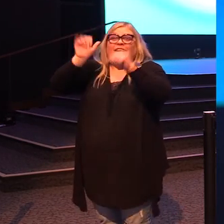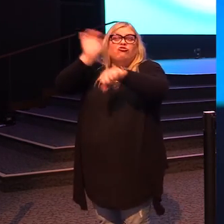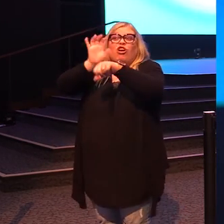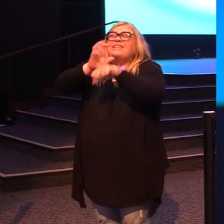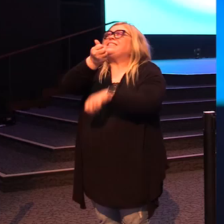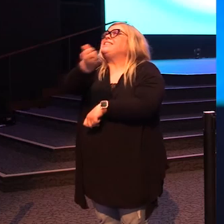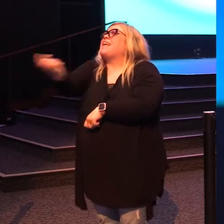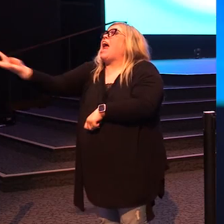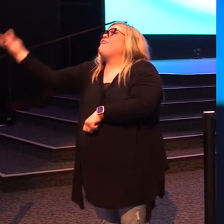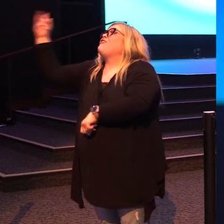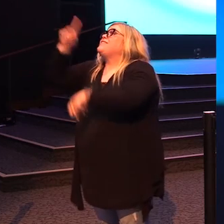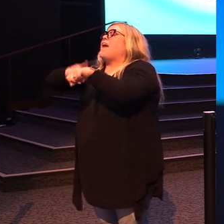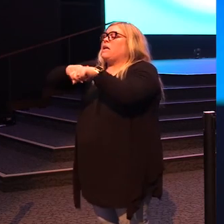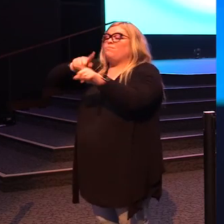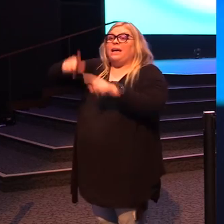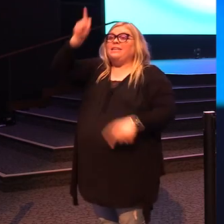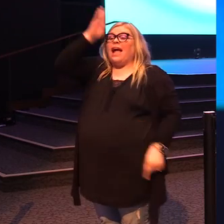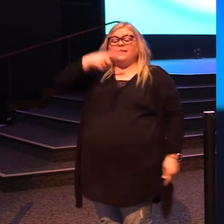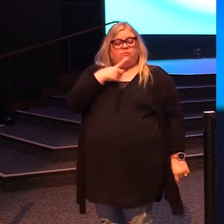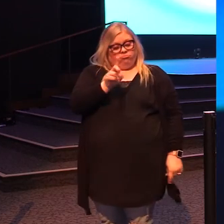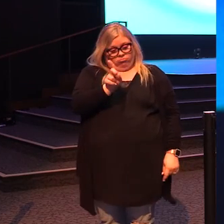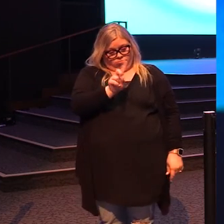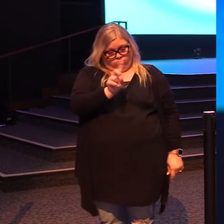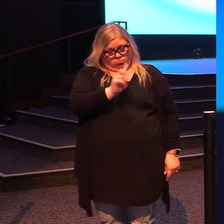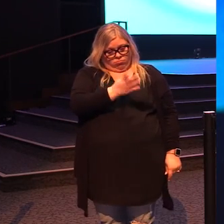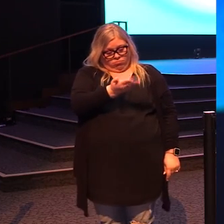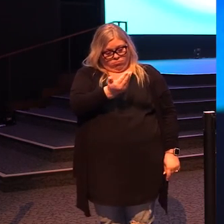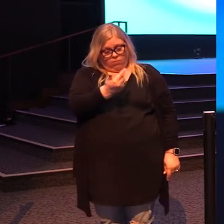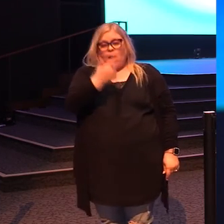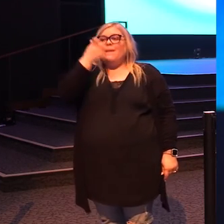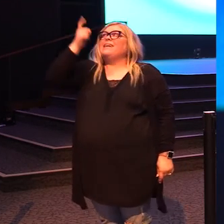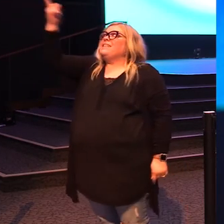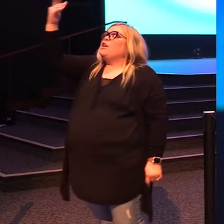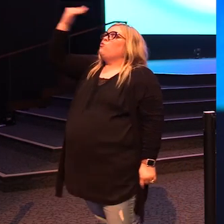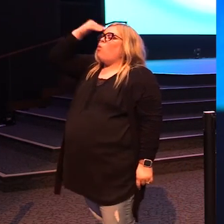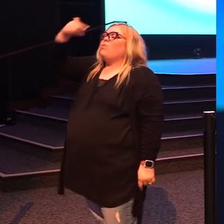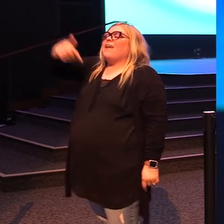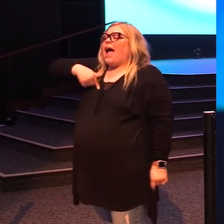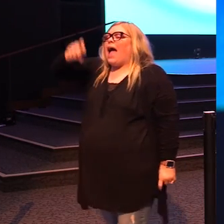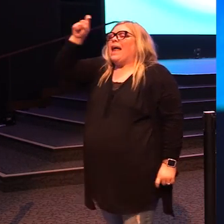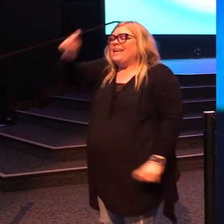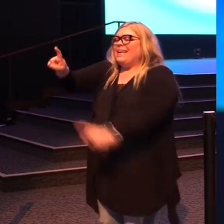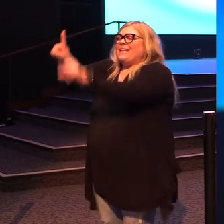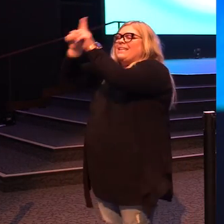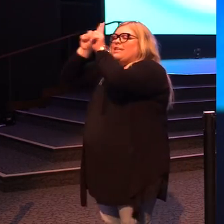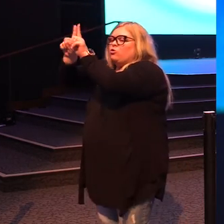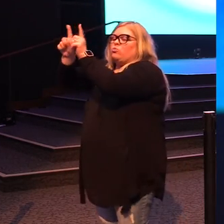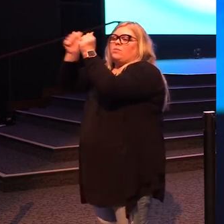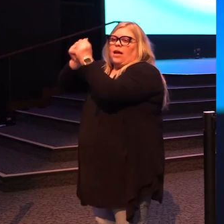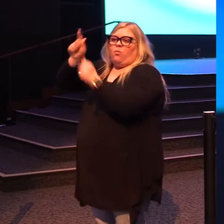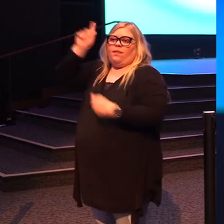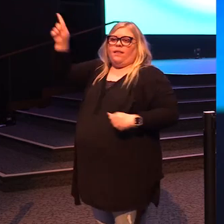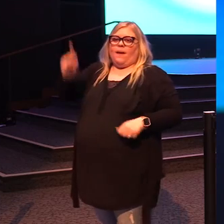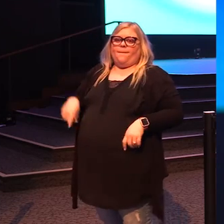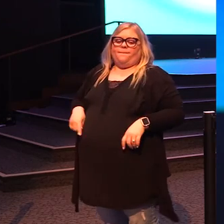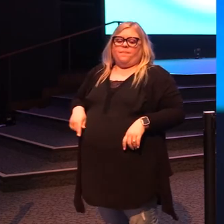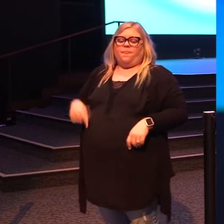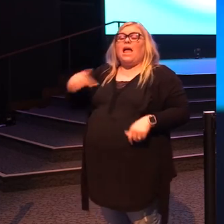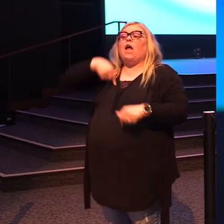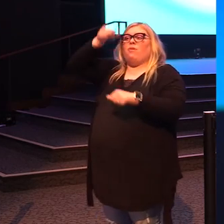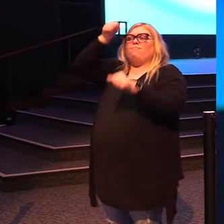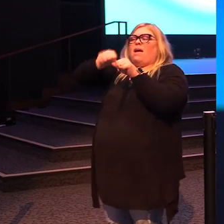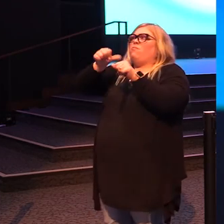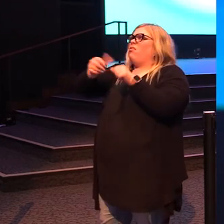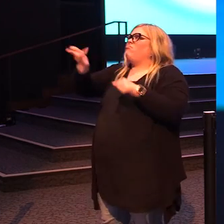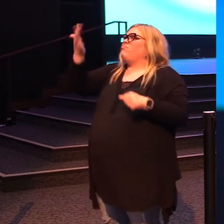But God has not allowed it. Why? Because He knows I need to stay. I remember a while